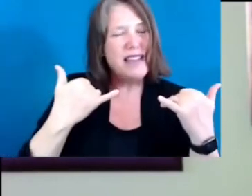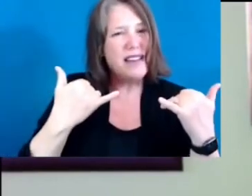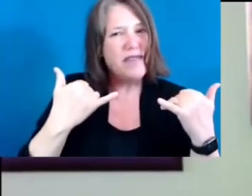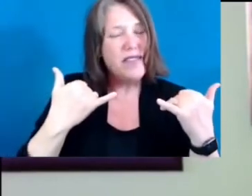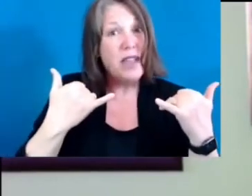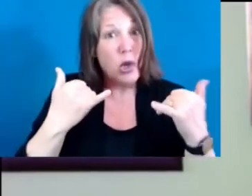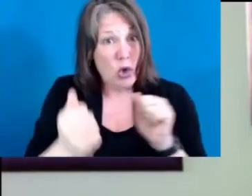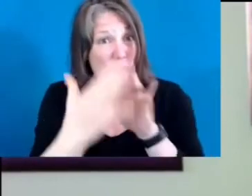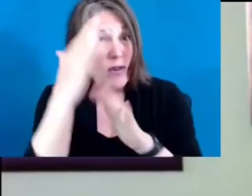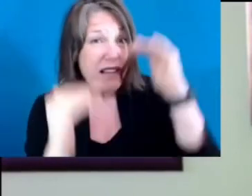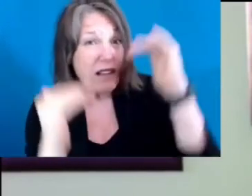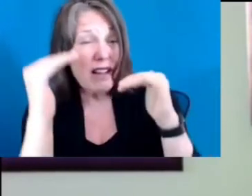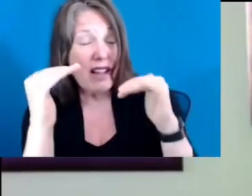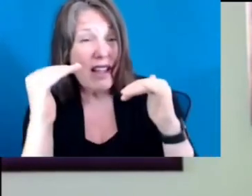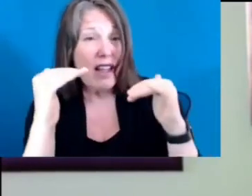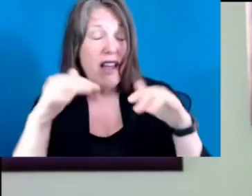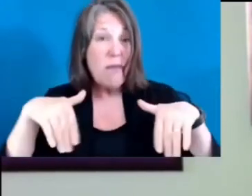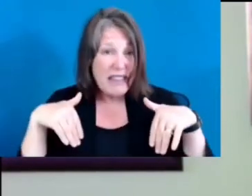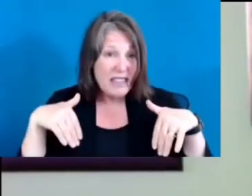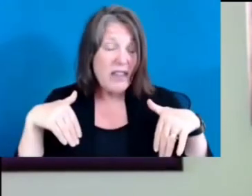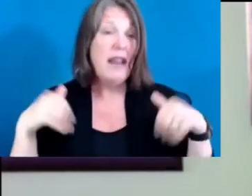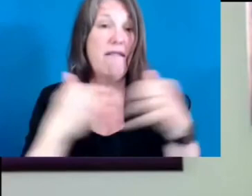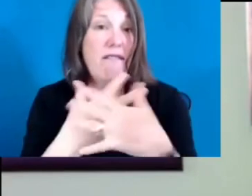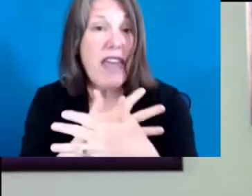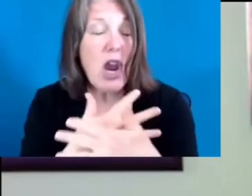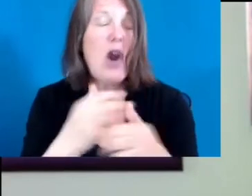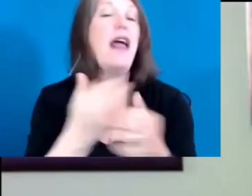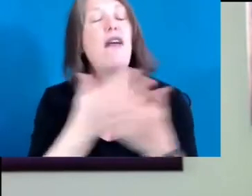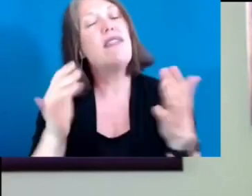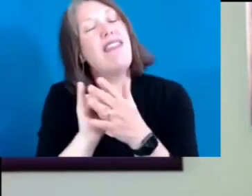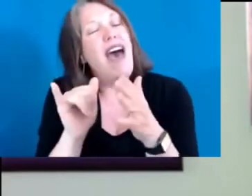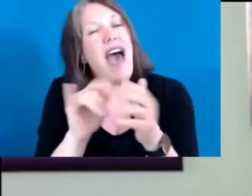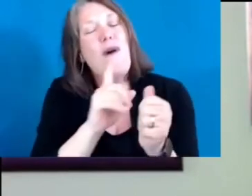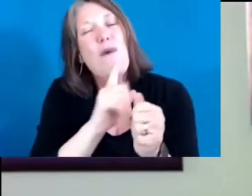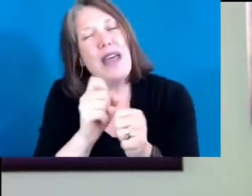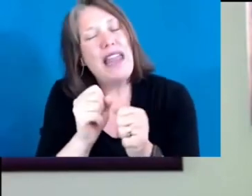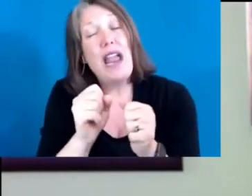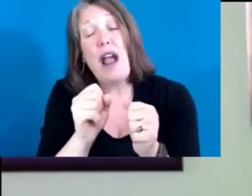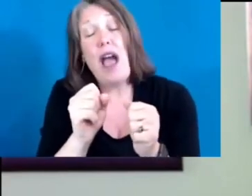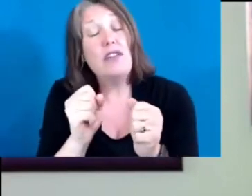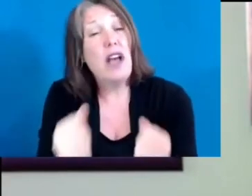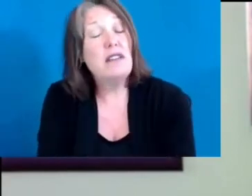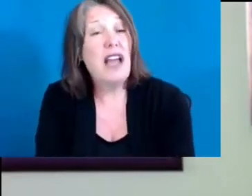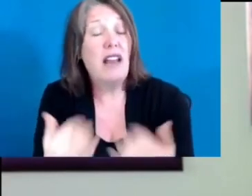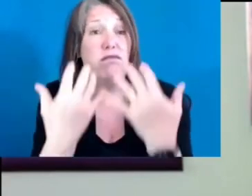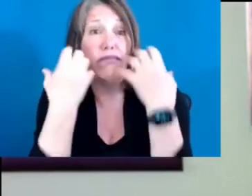that overcome so many, to defy an insistent reality with imagination, and